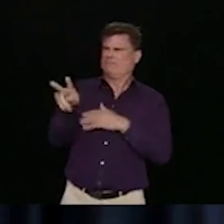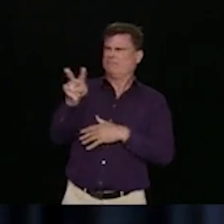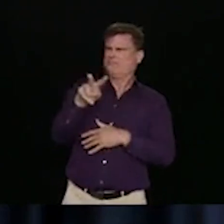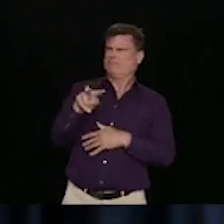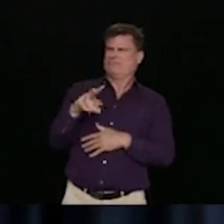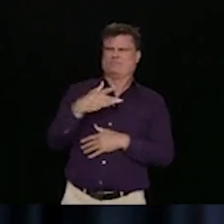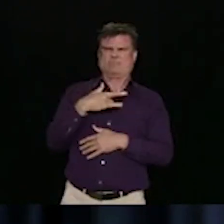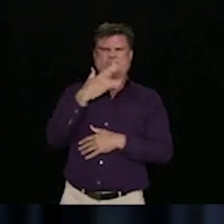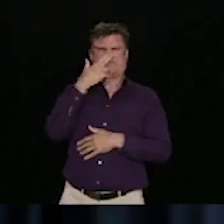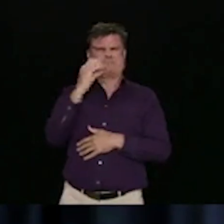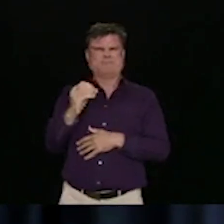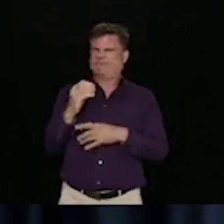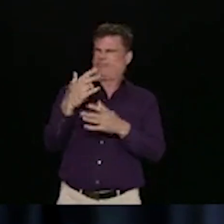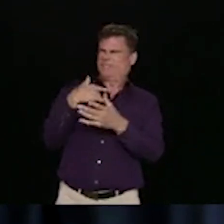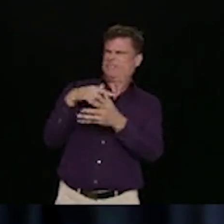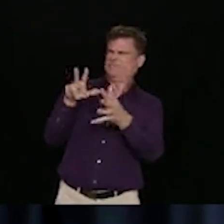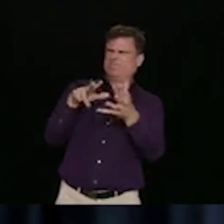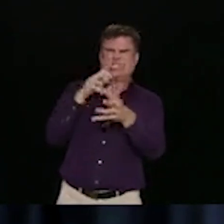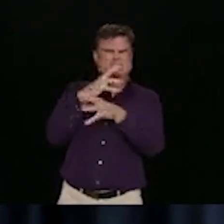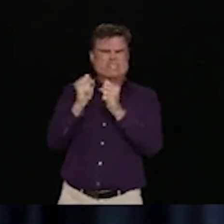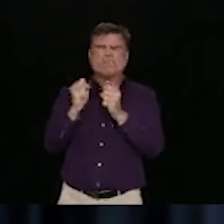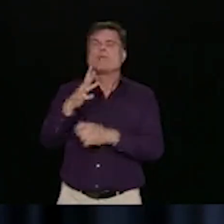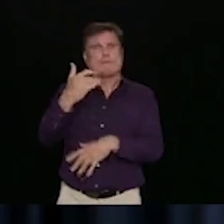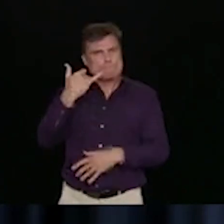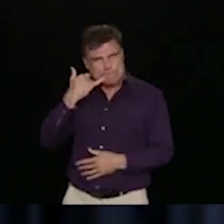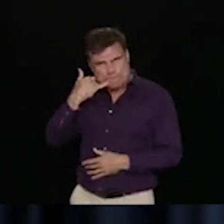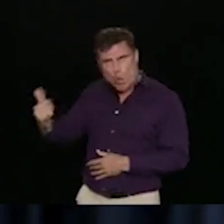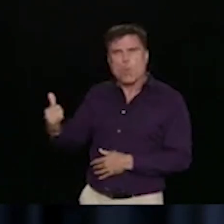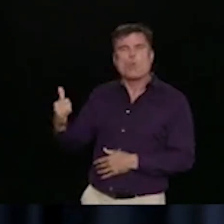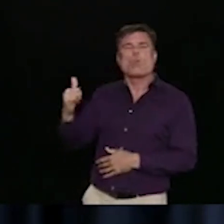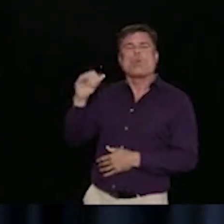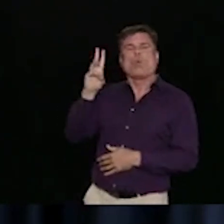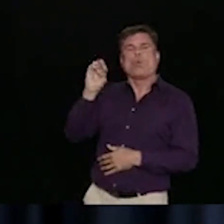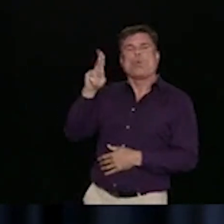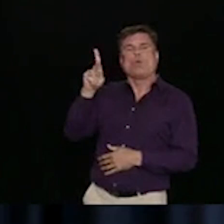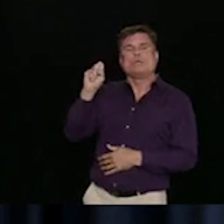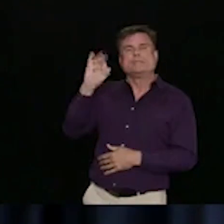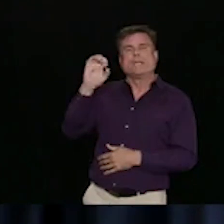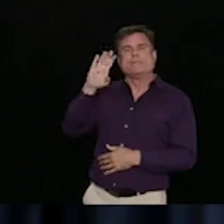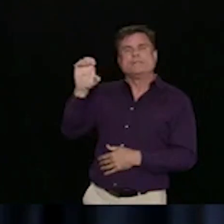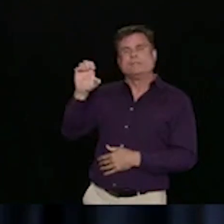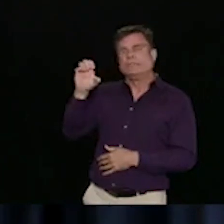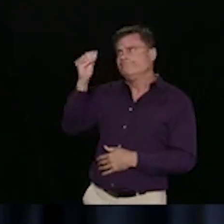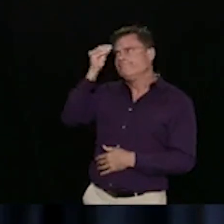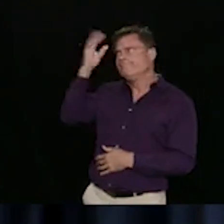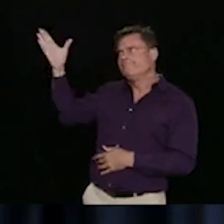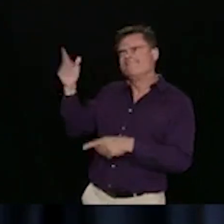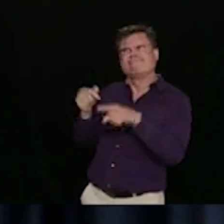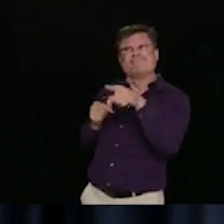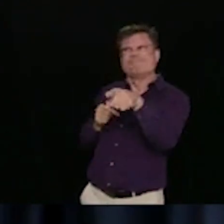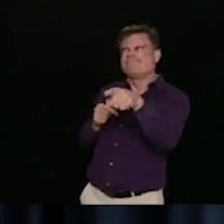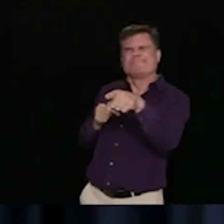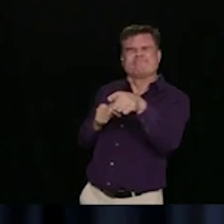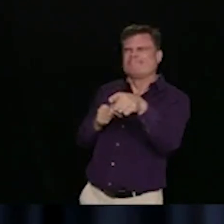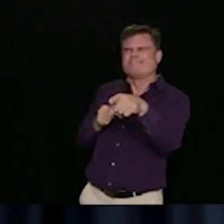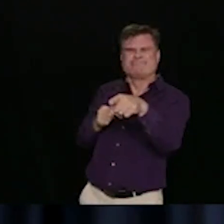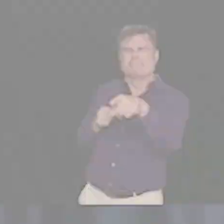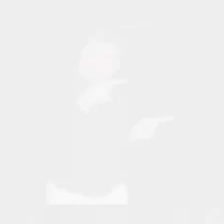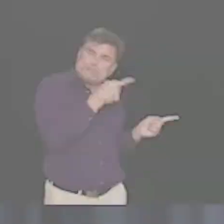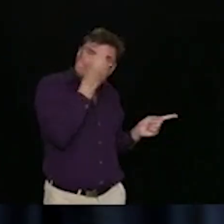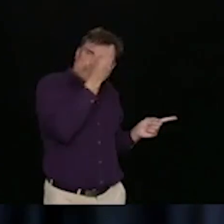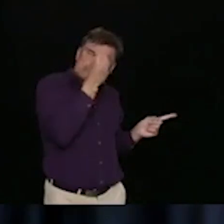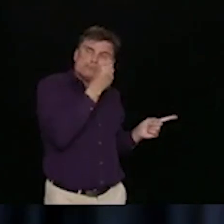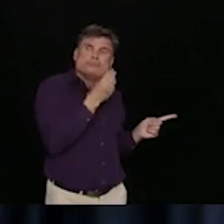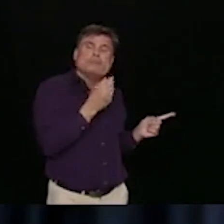concern about a facility or a restaurant or a bar or any of the other areas where people are congregating now.